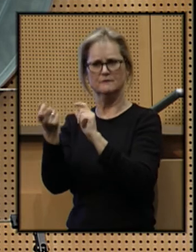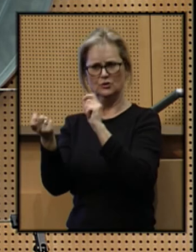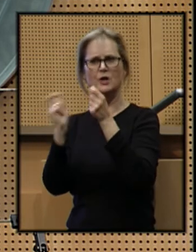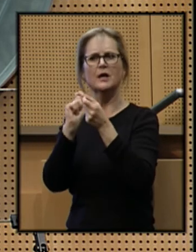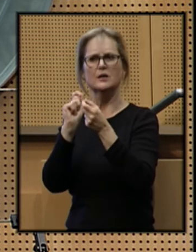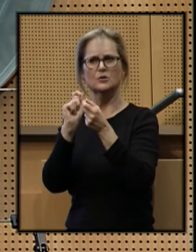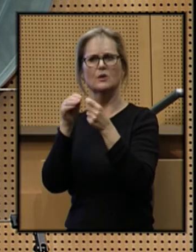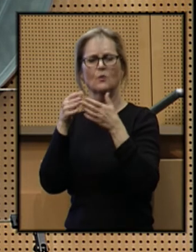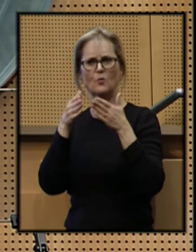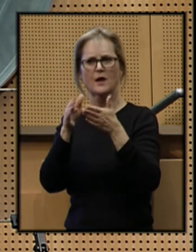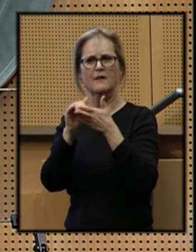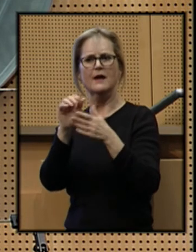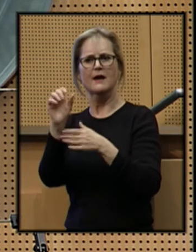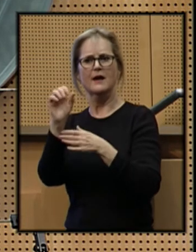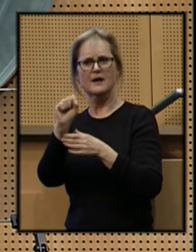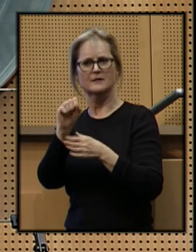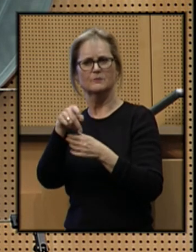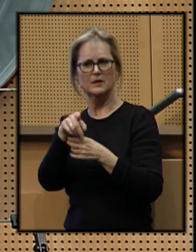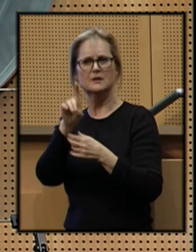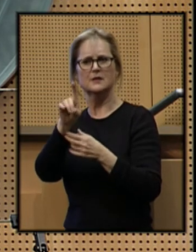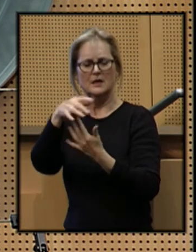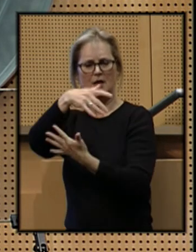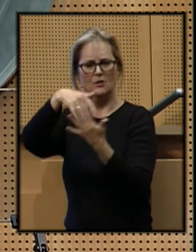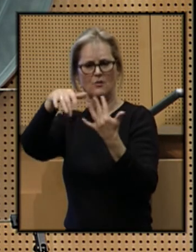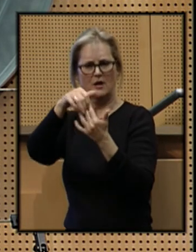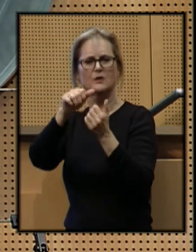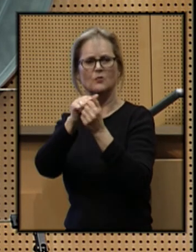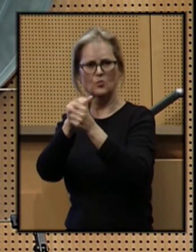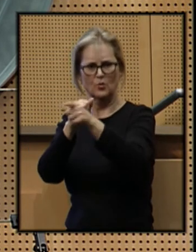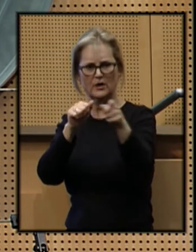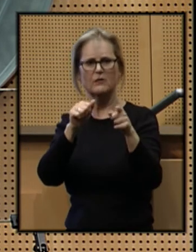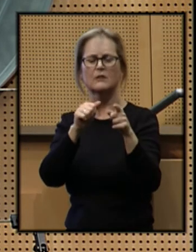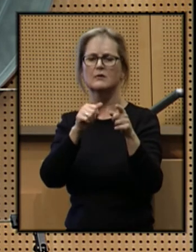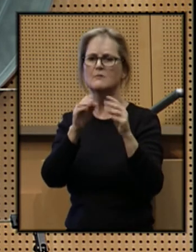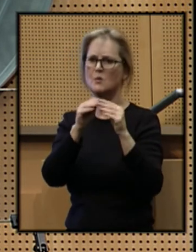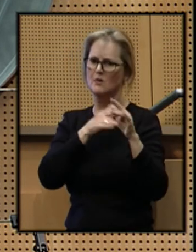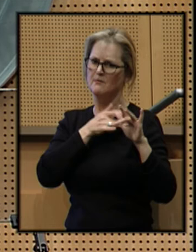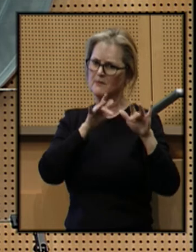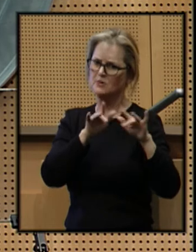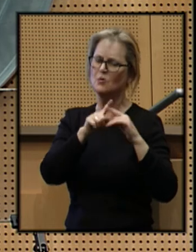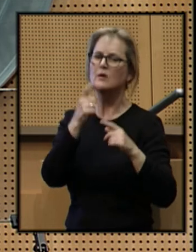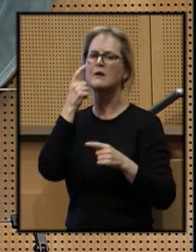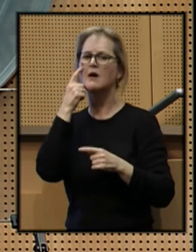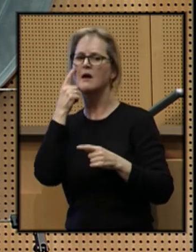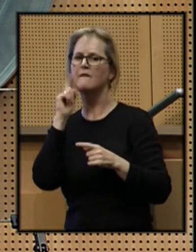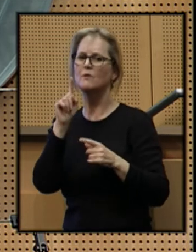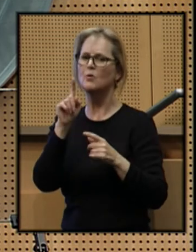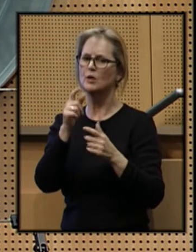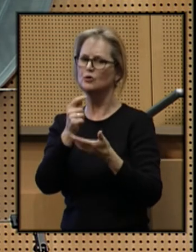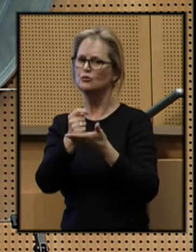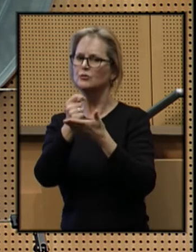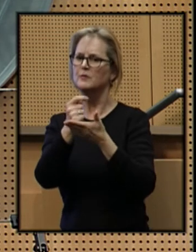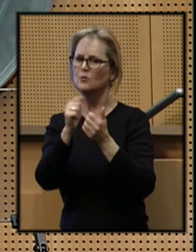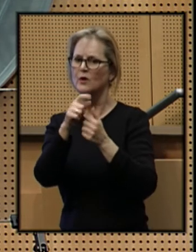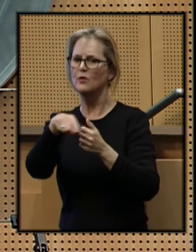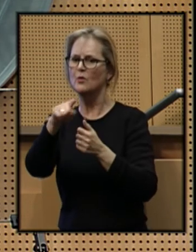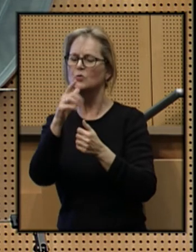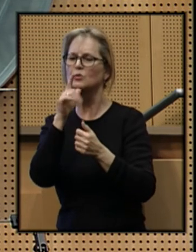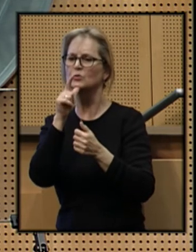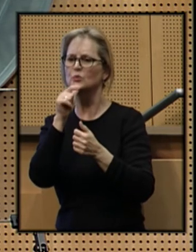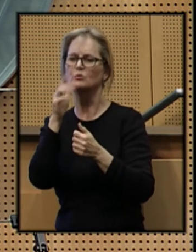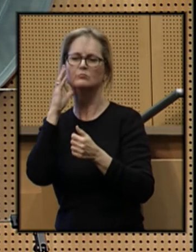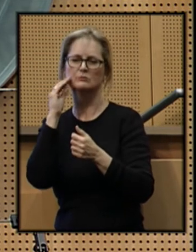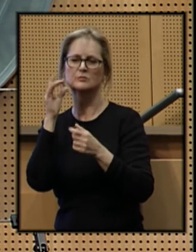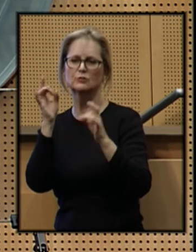in the way that the Seattle Police are interacting compassionately and with an eye towards treatment with those in crisis.